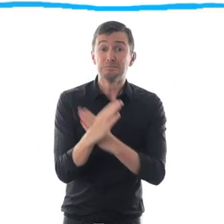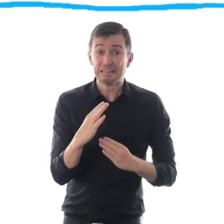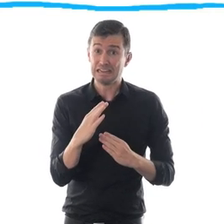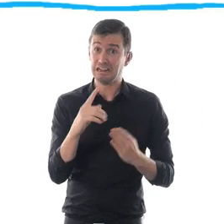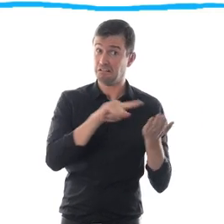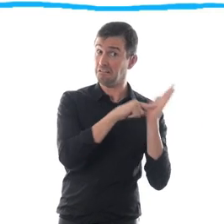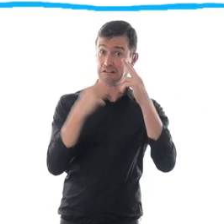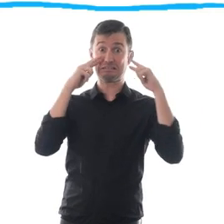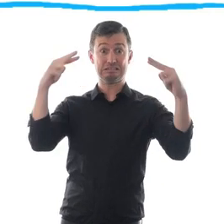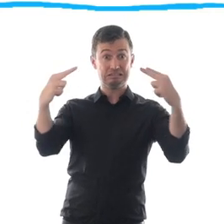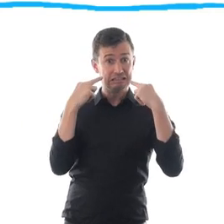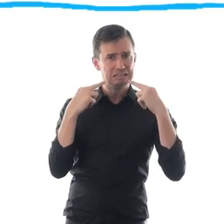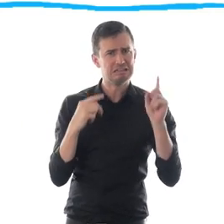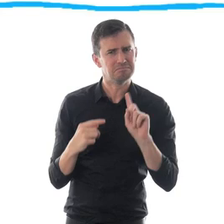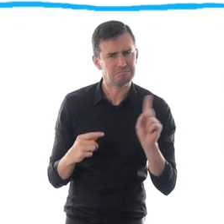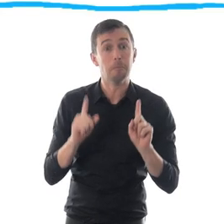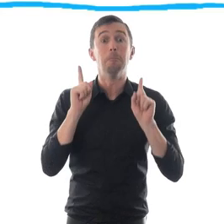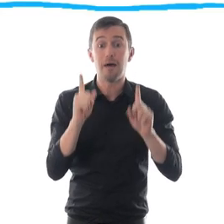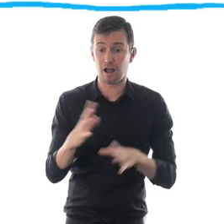inclusion is always possible.